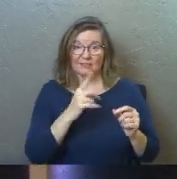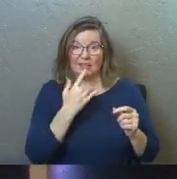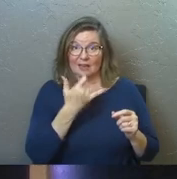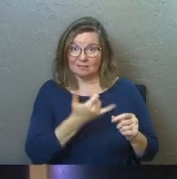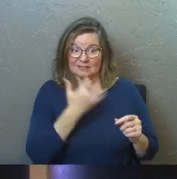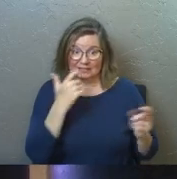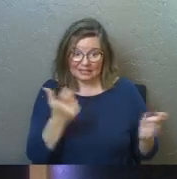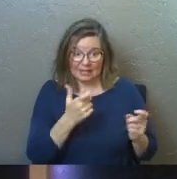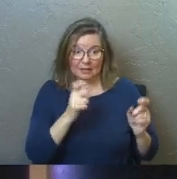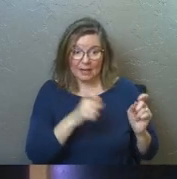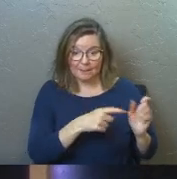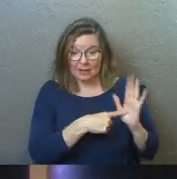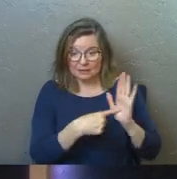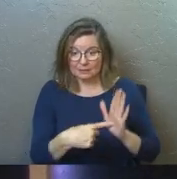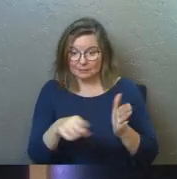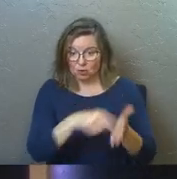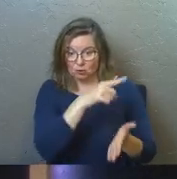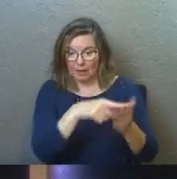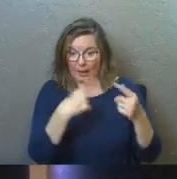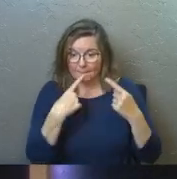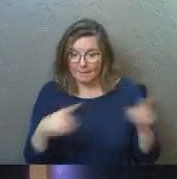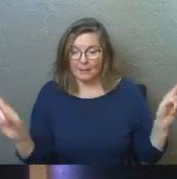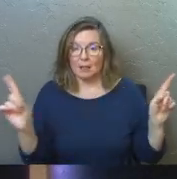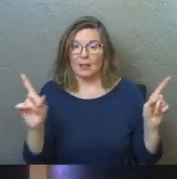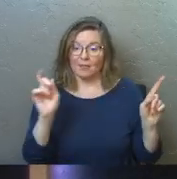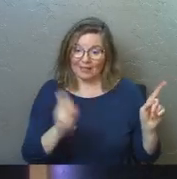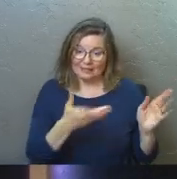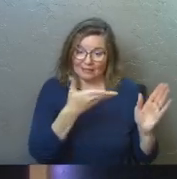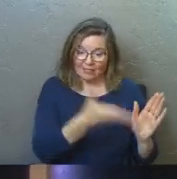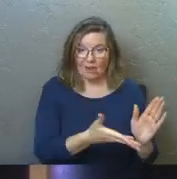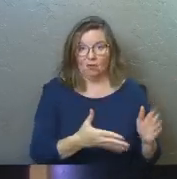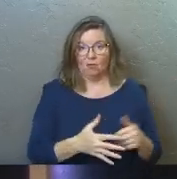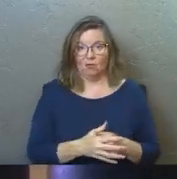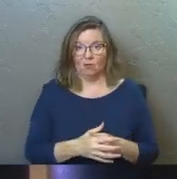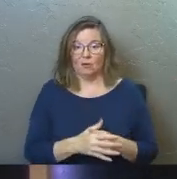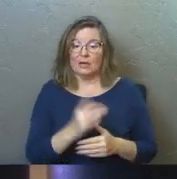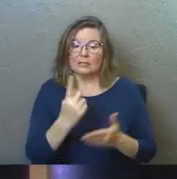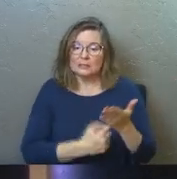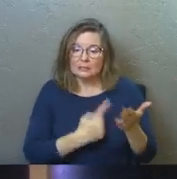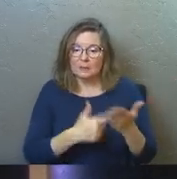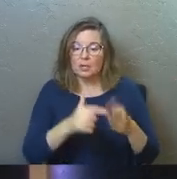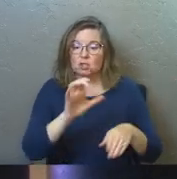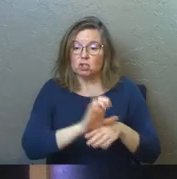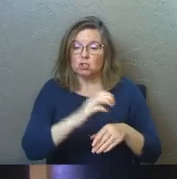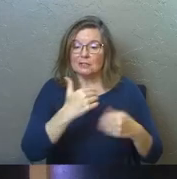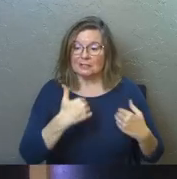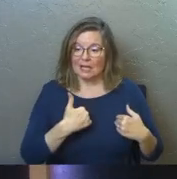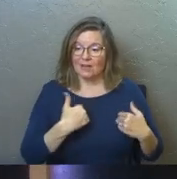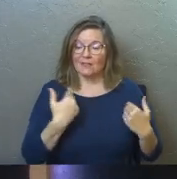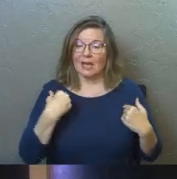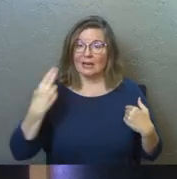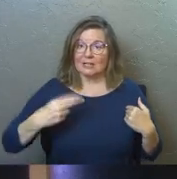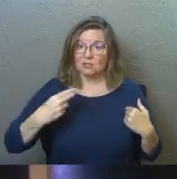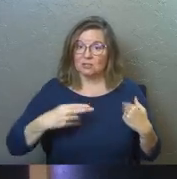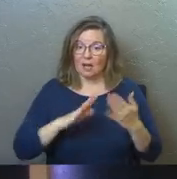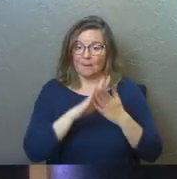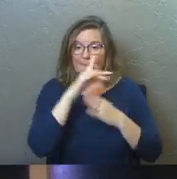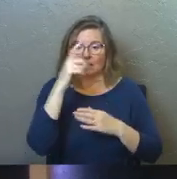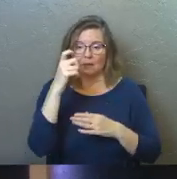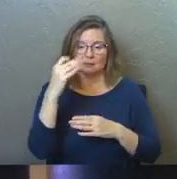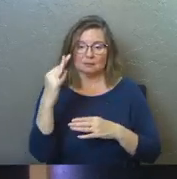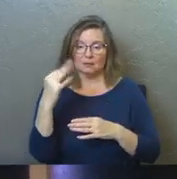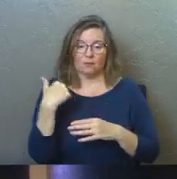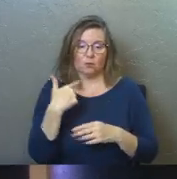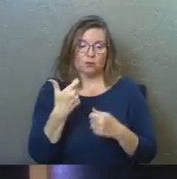their sin publicly that's in there, look for it. And sometimes churches have had a history of, because